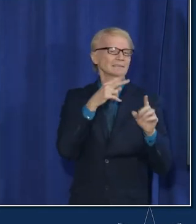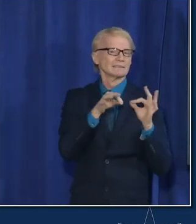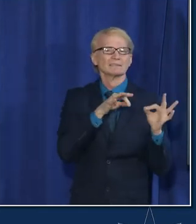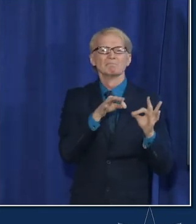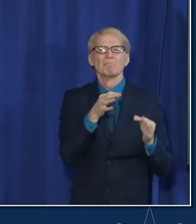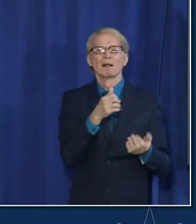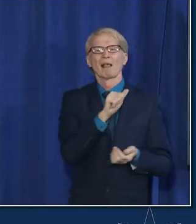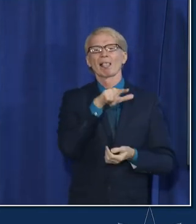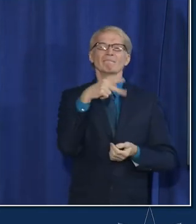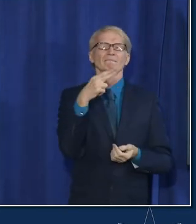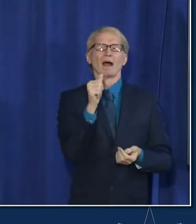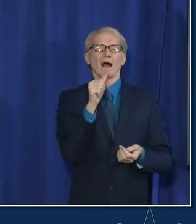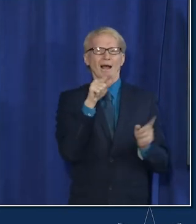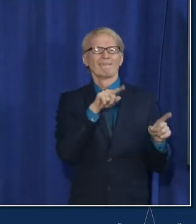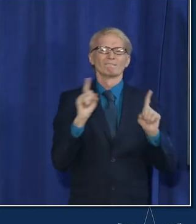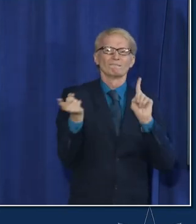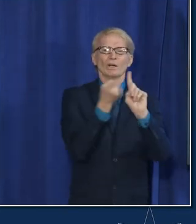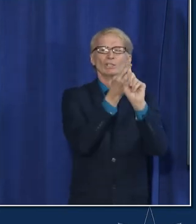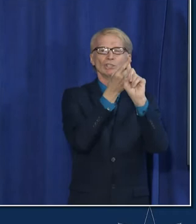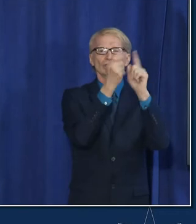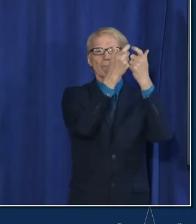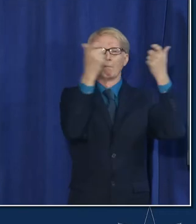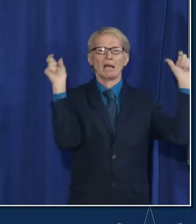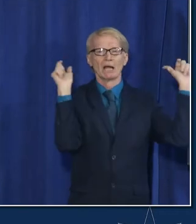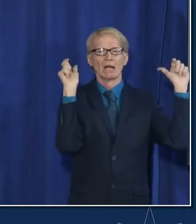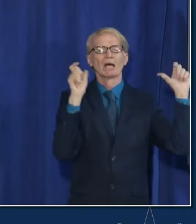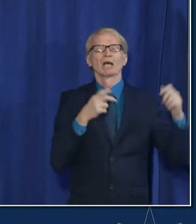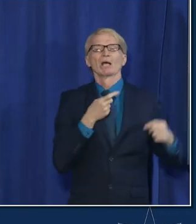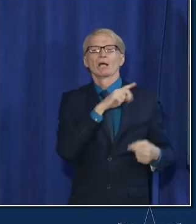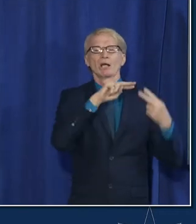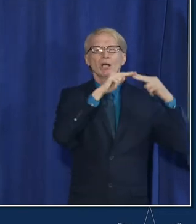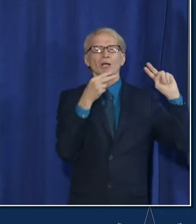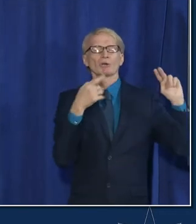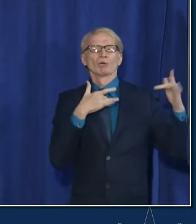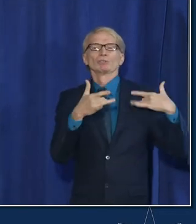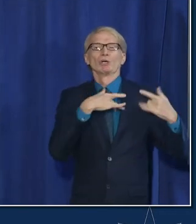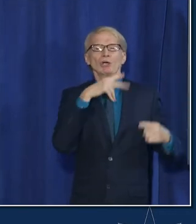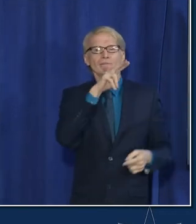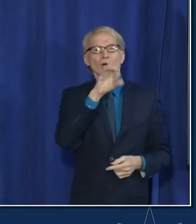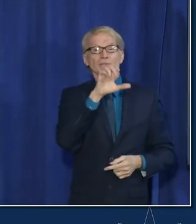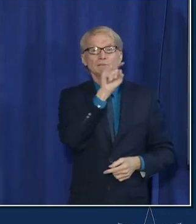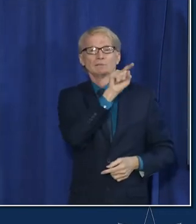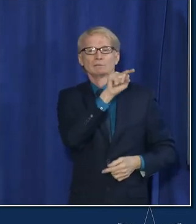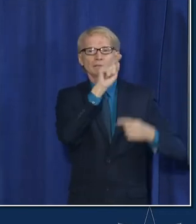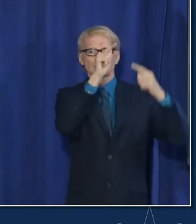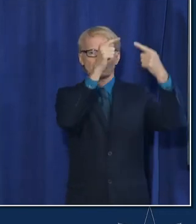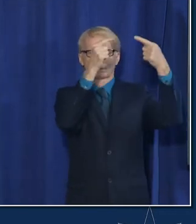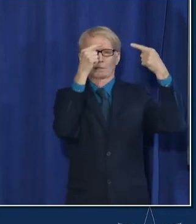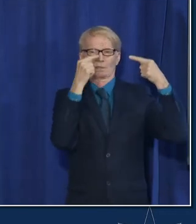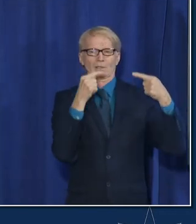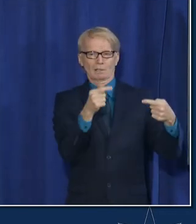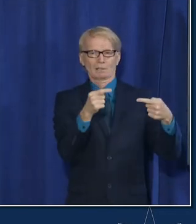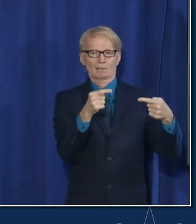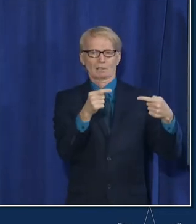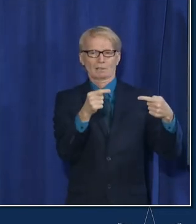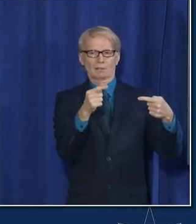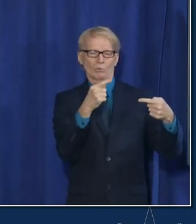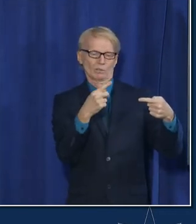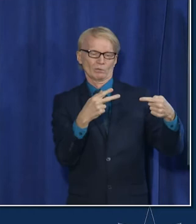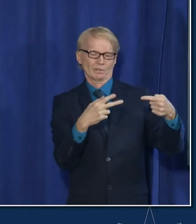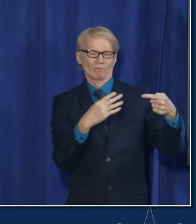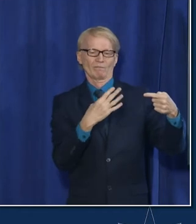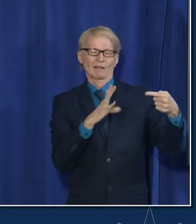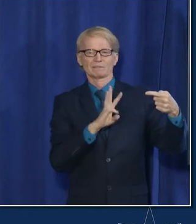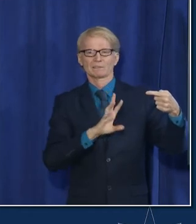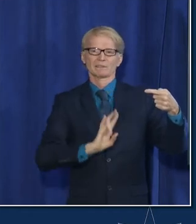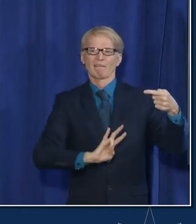but that's alpha that was the first big variant of concern and you can see counting down there it had about seven of those